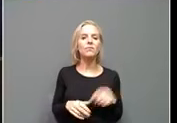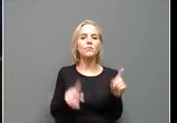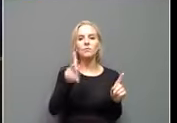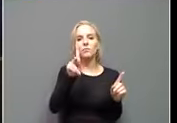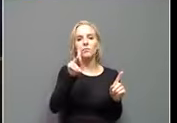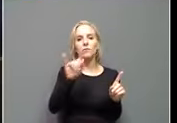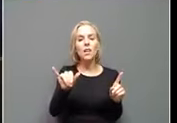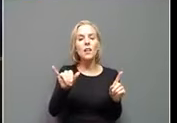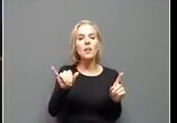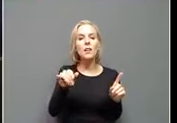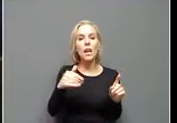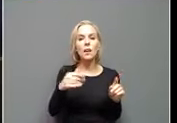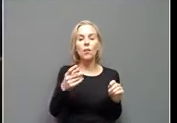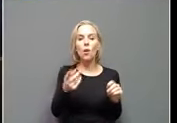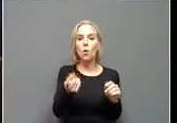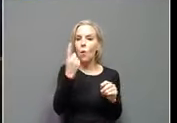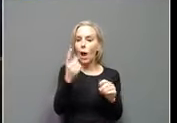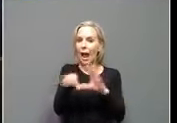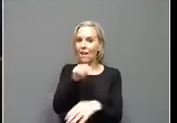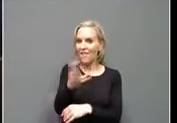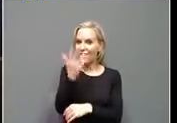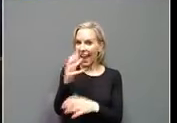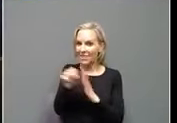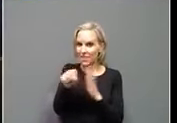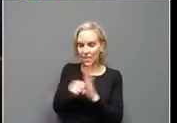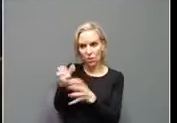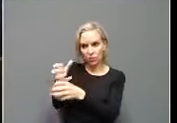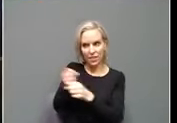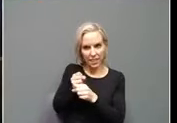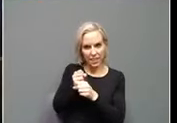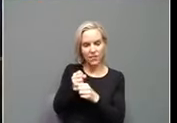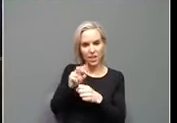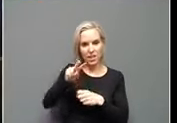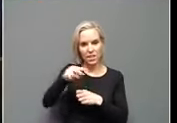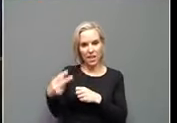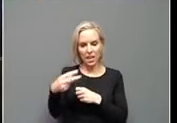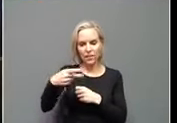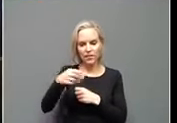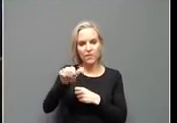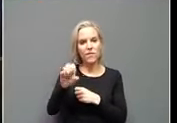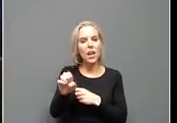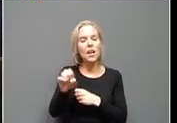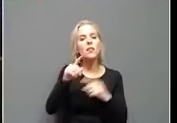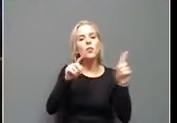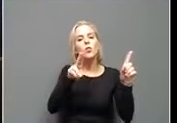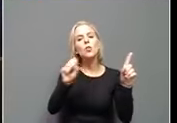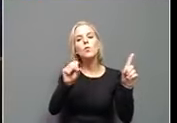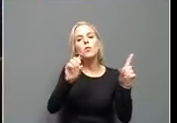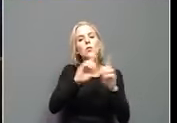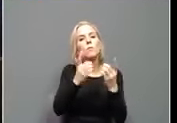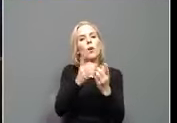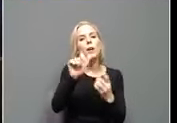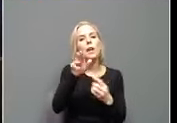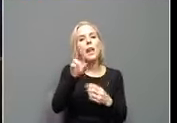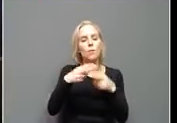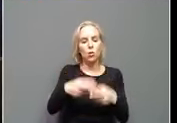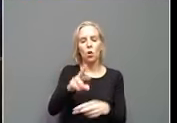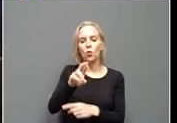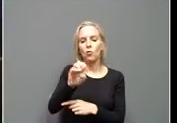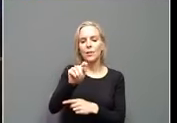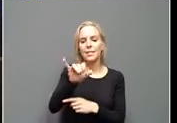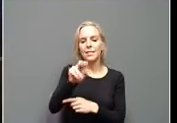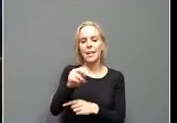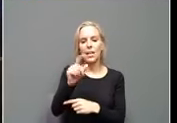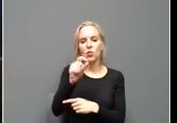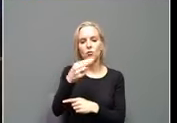one of only five states to receive the second phase of the U.S. of Labor's Retain Grant, which will expand Kentucky's